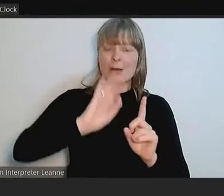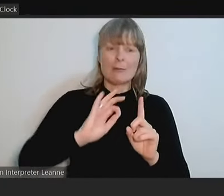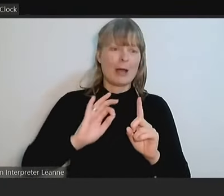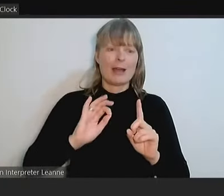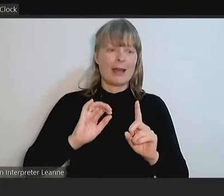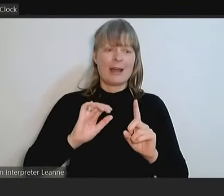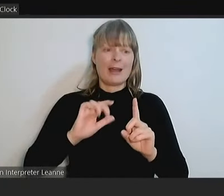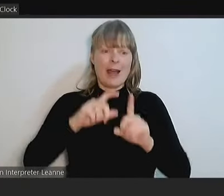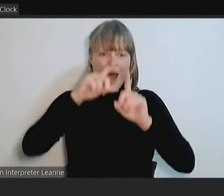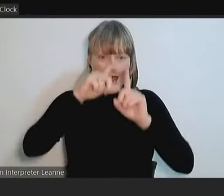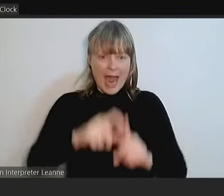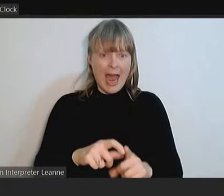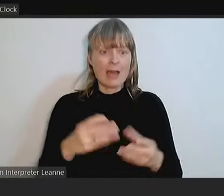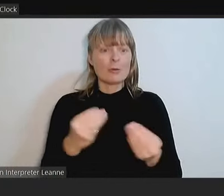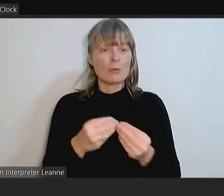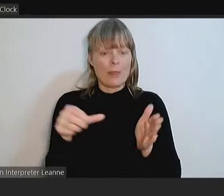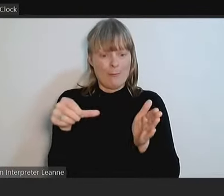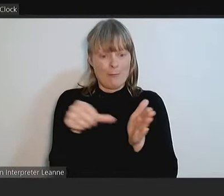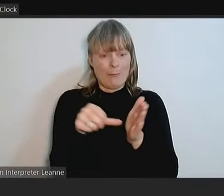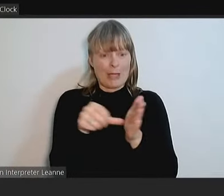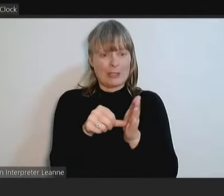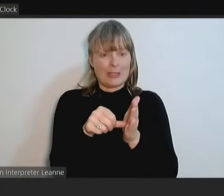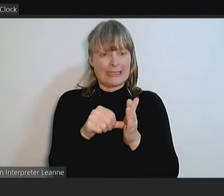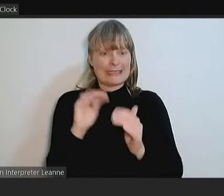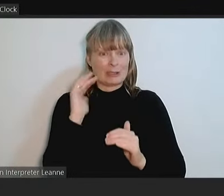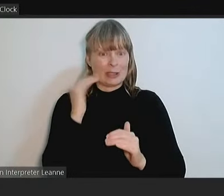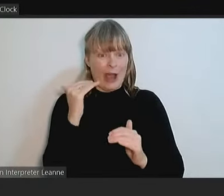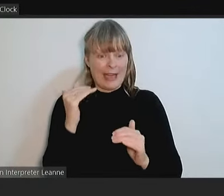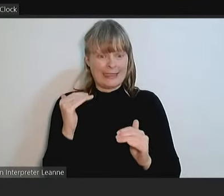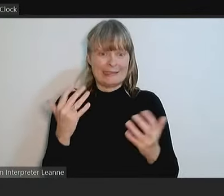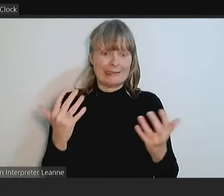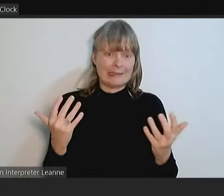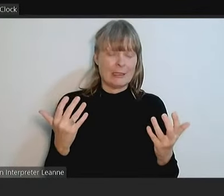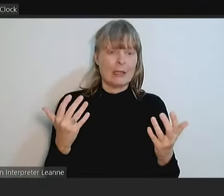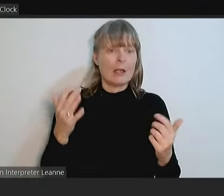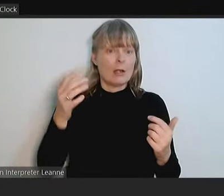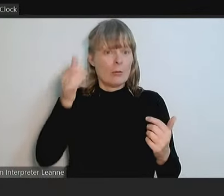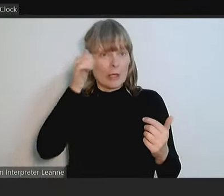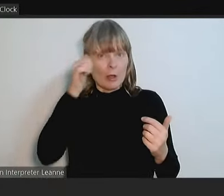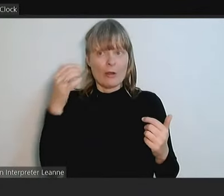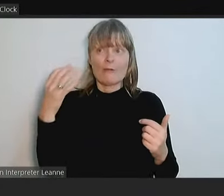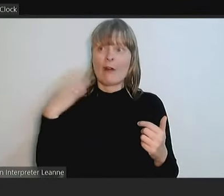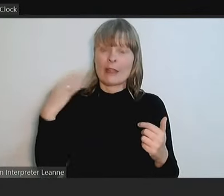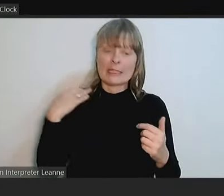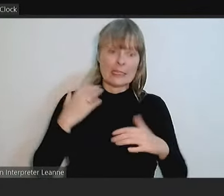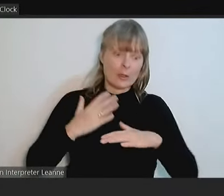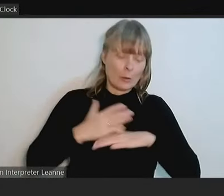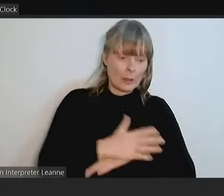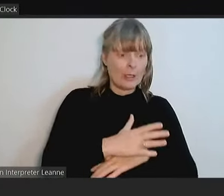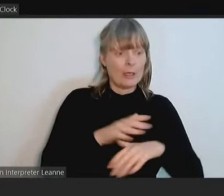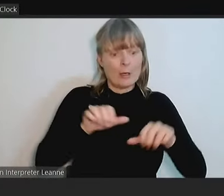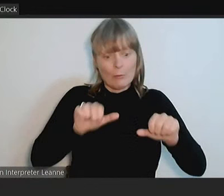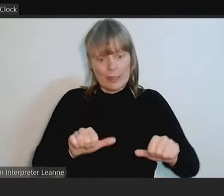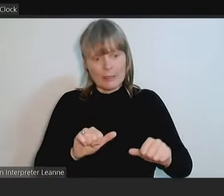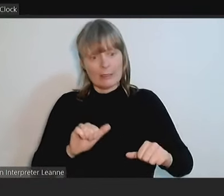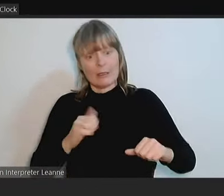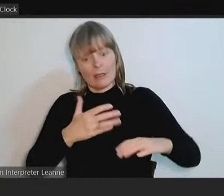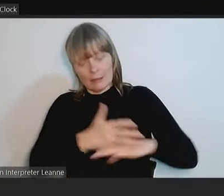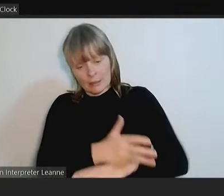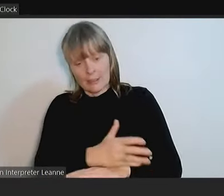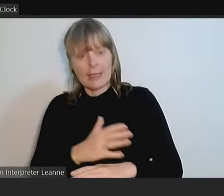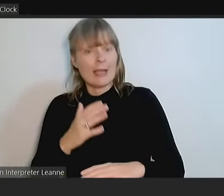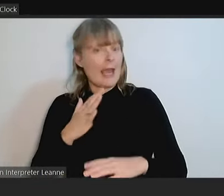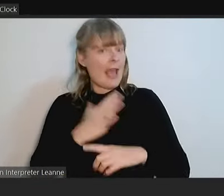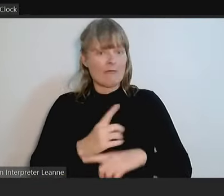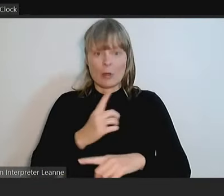constraints that we have. But I know how much work the volunteers and the presidents and the clubs are putting into their sport every week. I'm really glad to